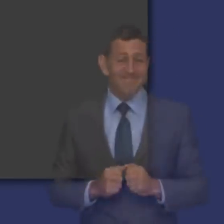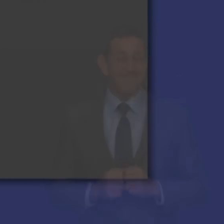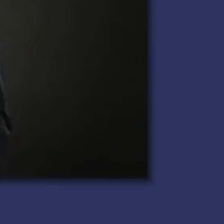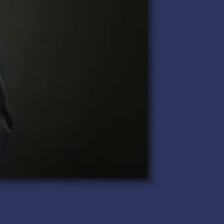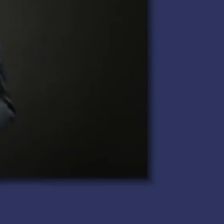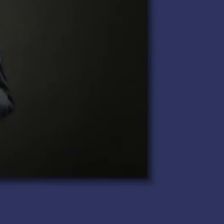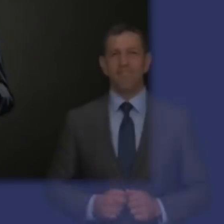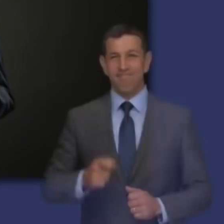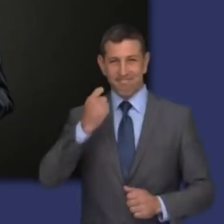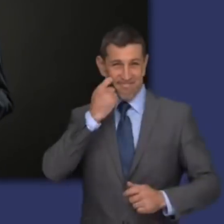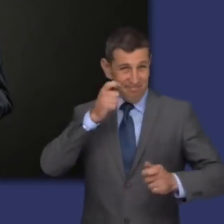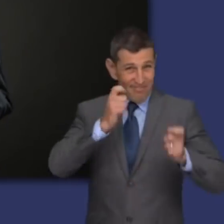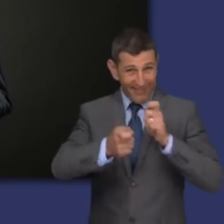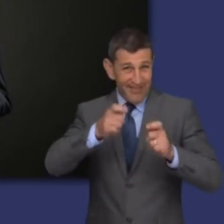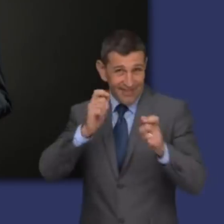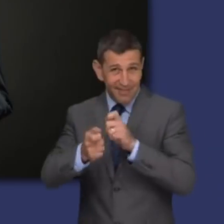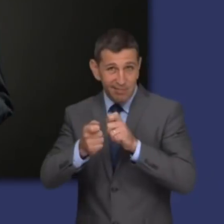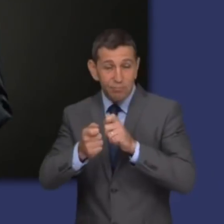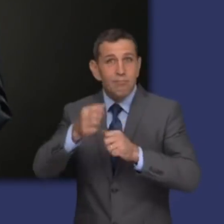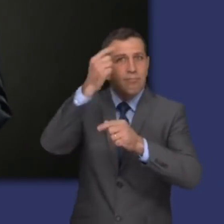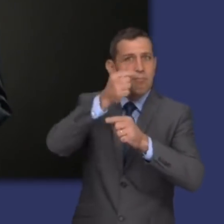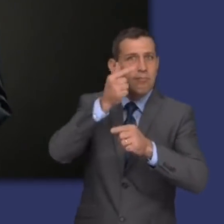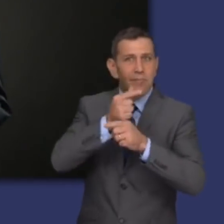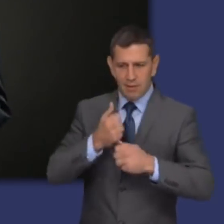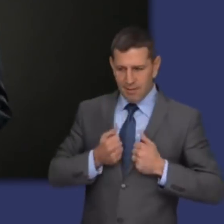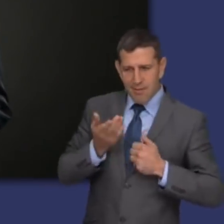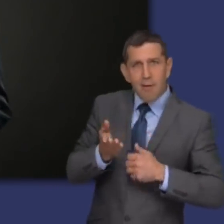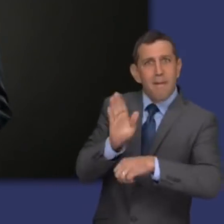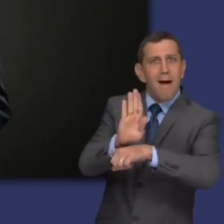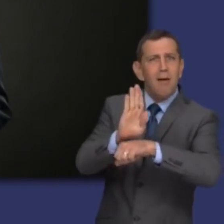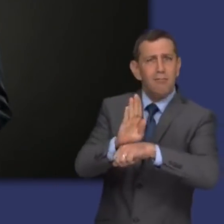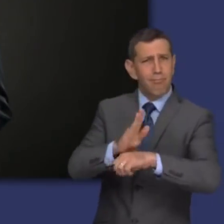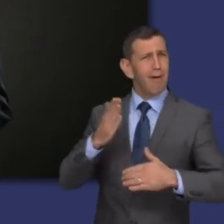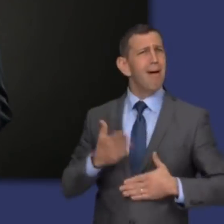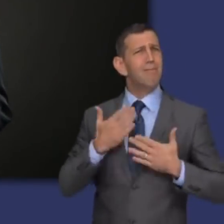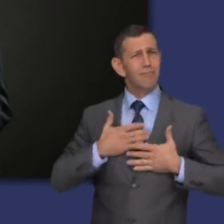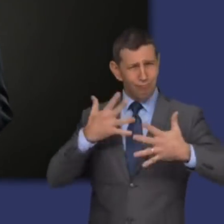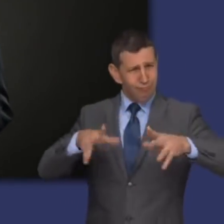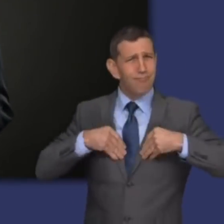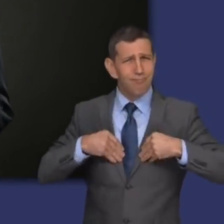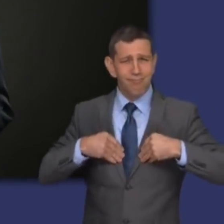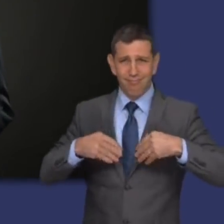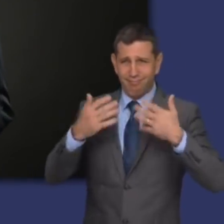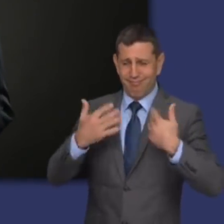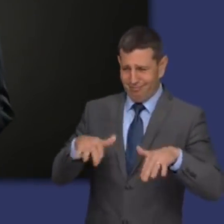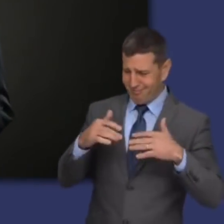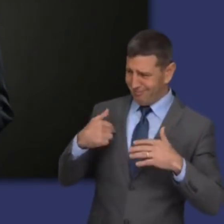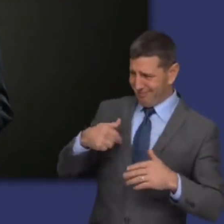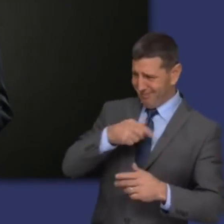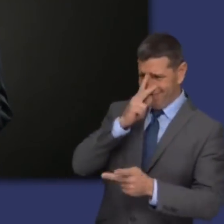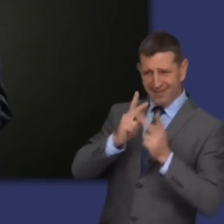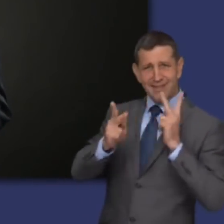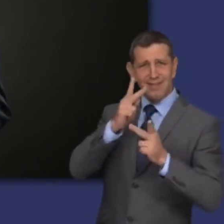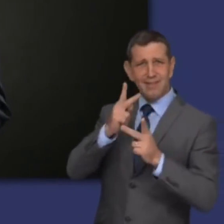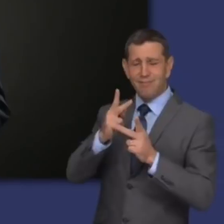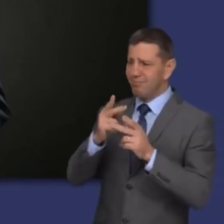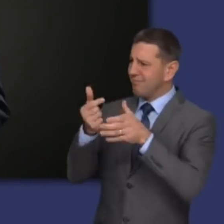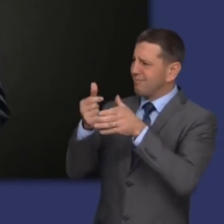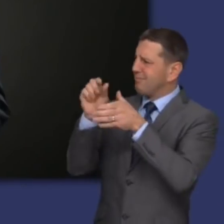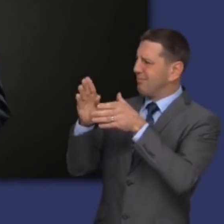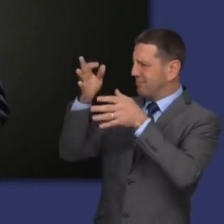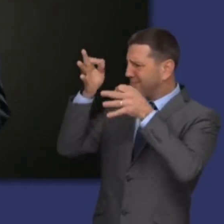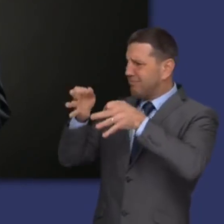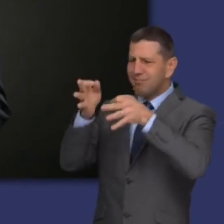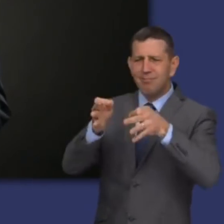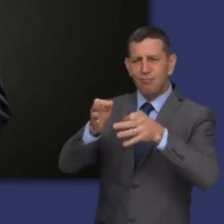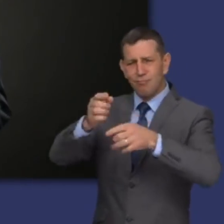work. The Bethel family has really responded very well to these changes. And we can see how the direction given to us from